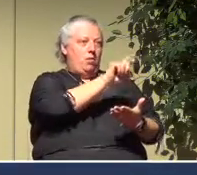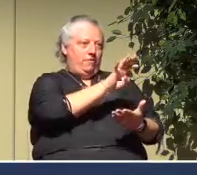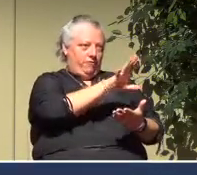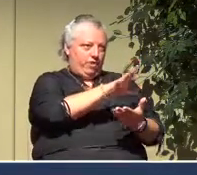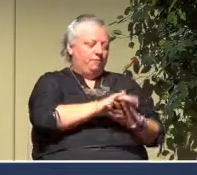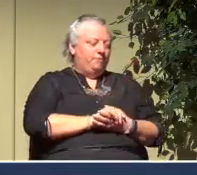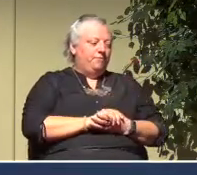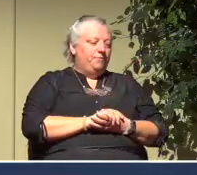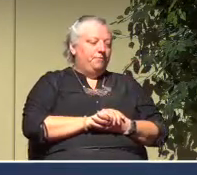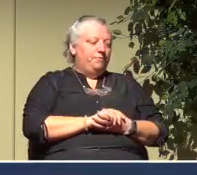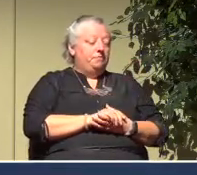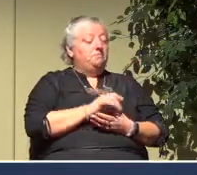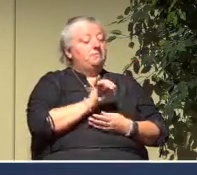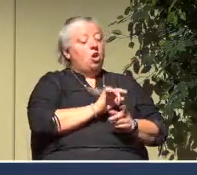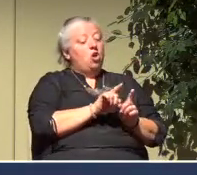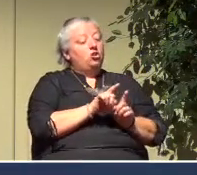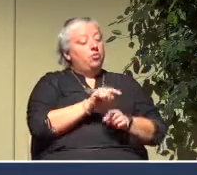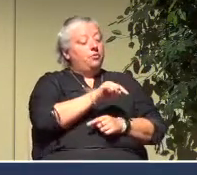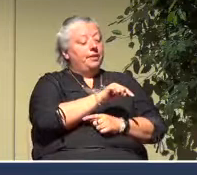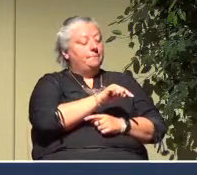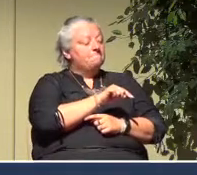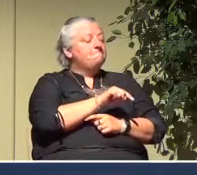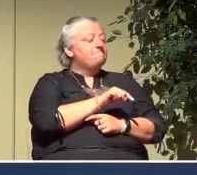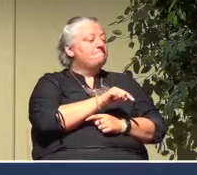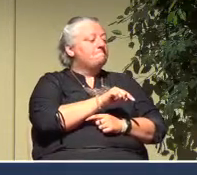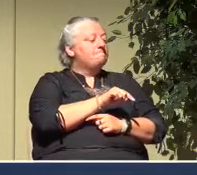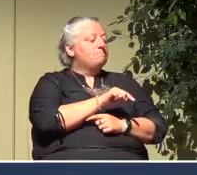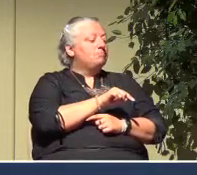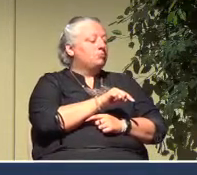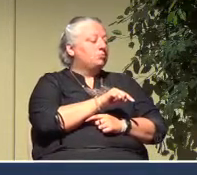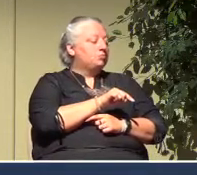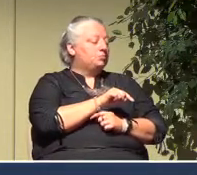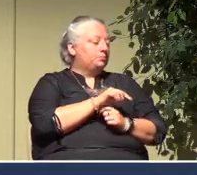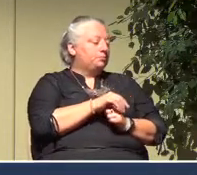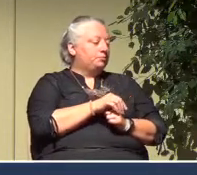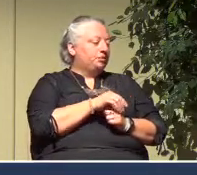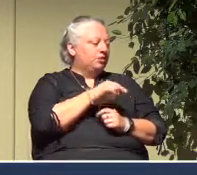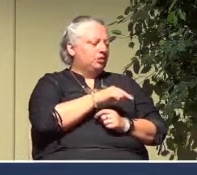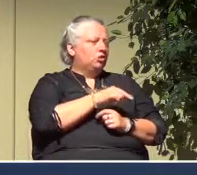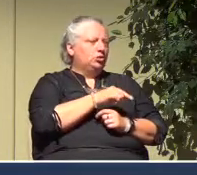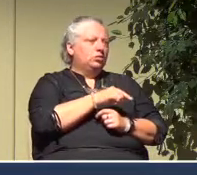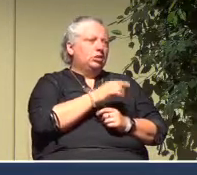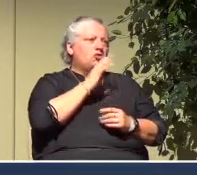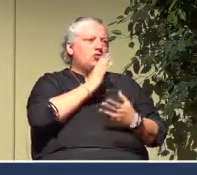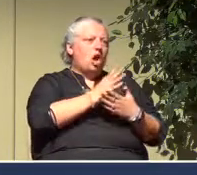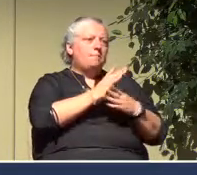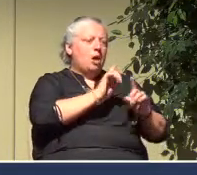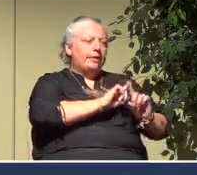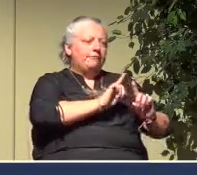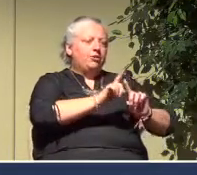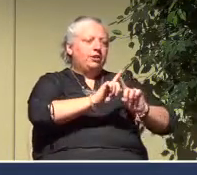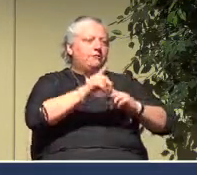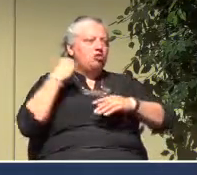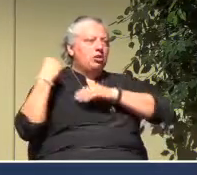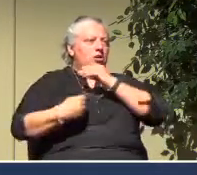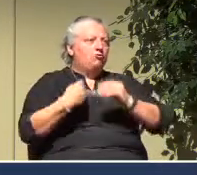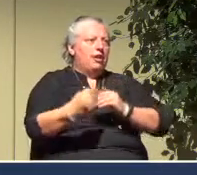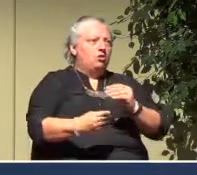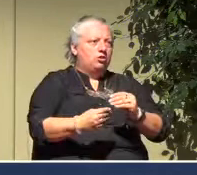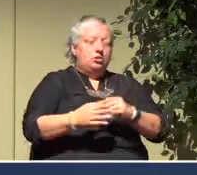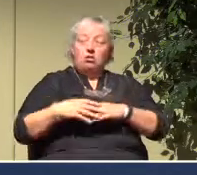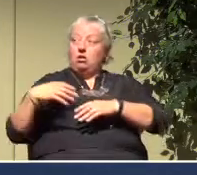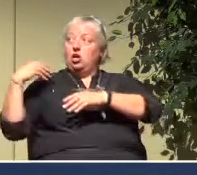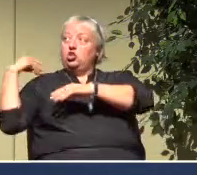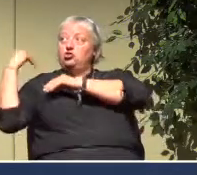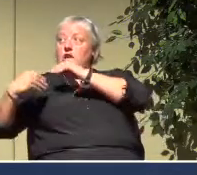And in Psalm 145, you will notice that also, it's multi-generational. One generation will commend your works